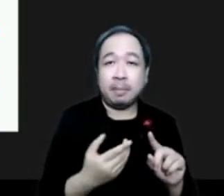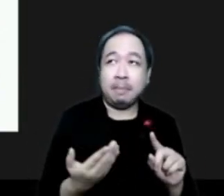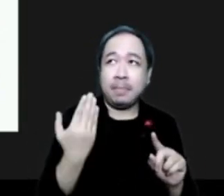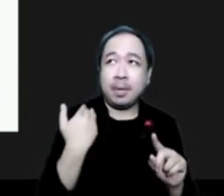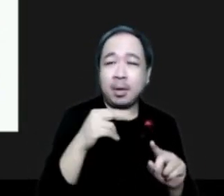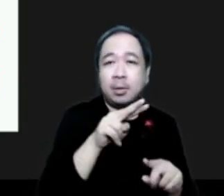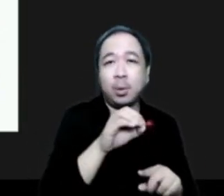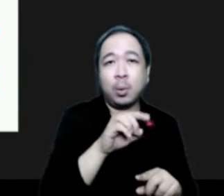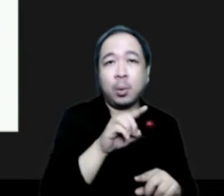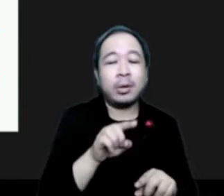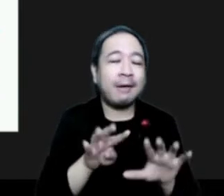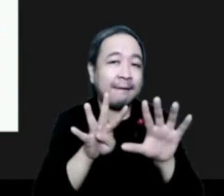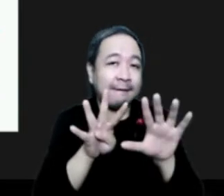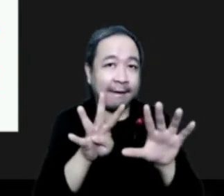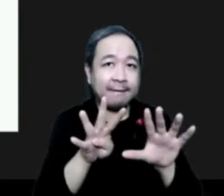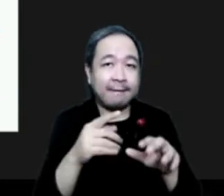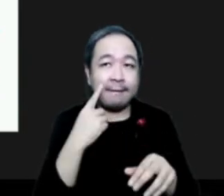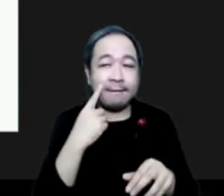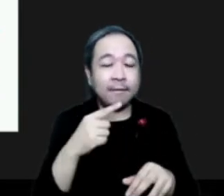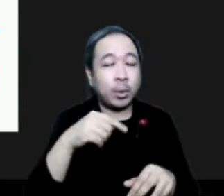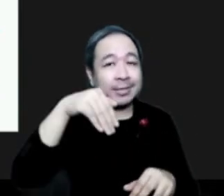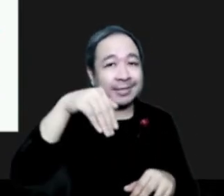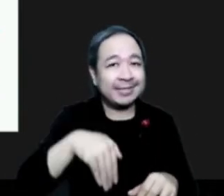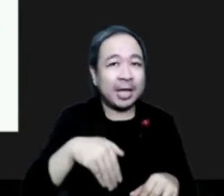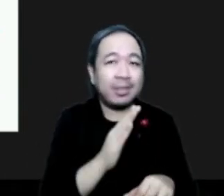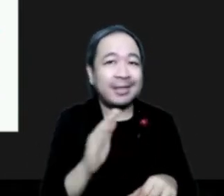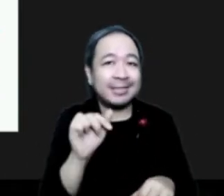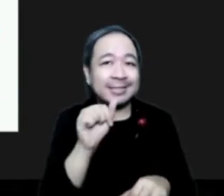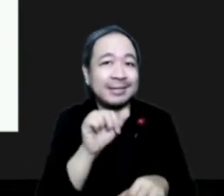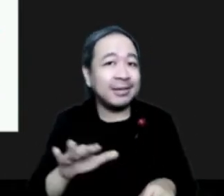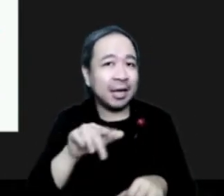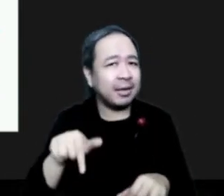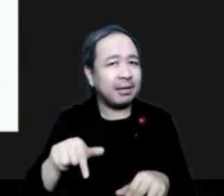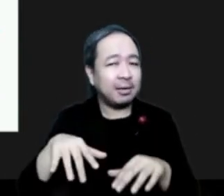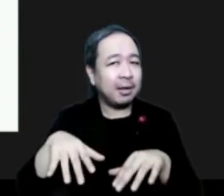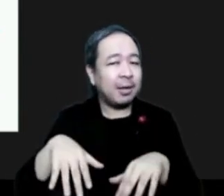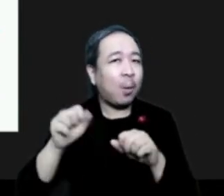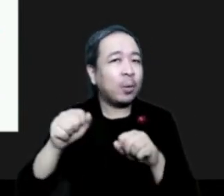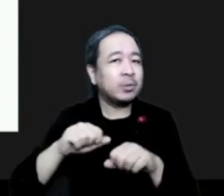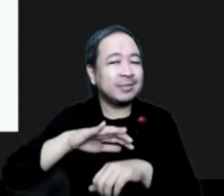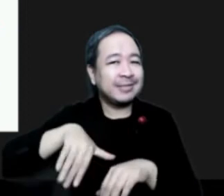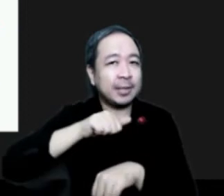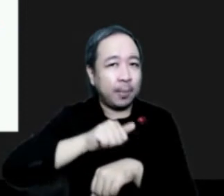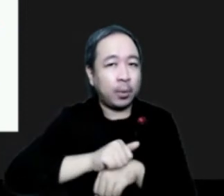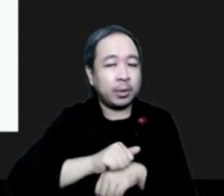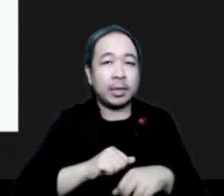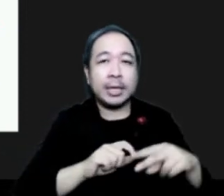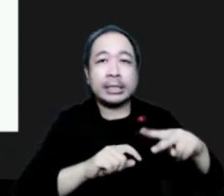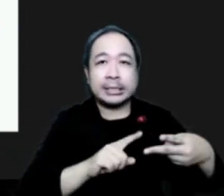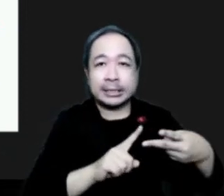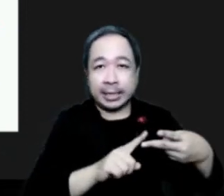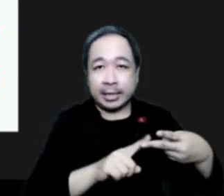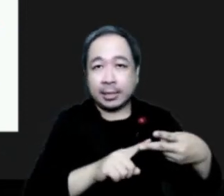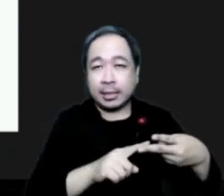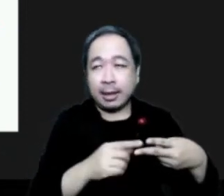for Southeastern Asia and is hosted by Singapore. The second one was created last year in Montreal, Canada, hosted by